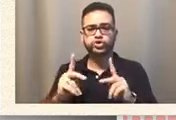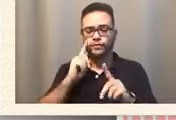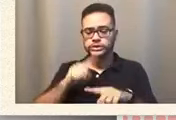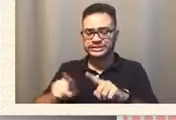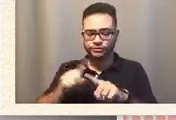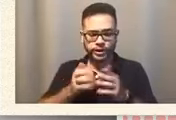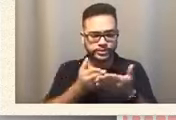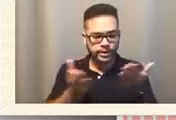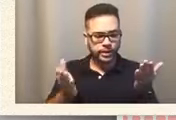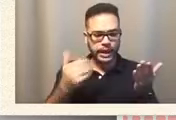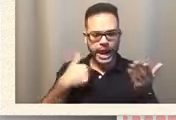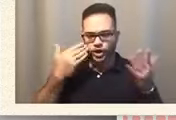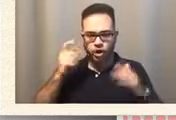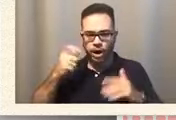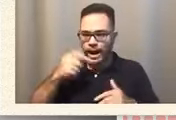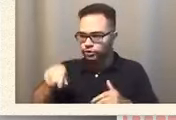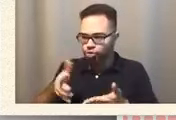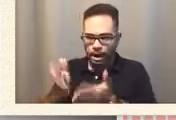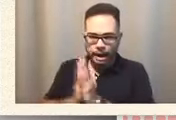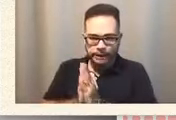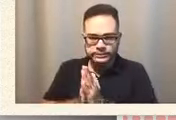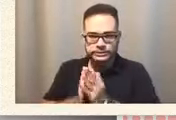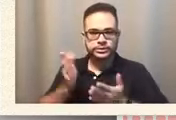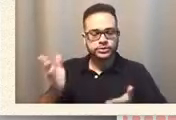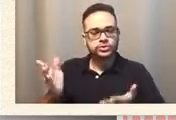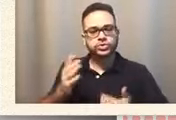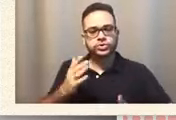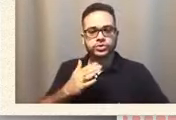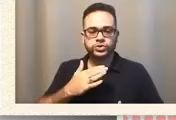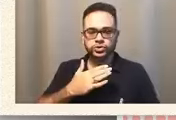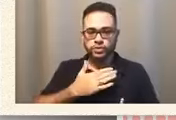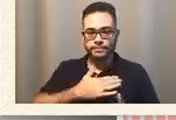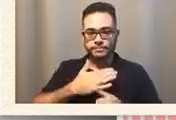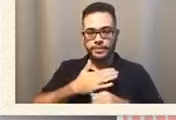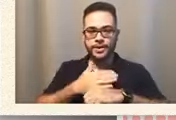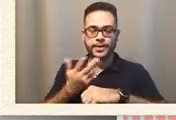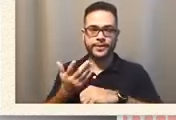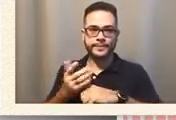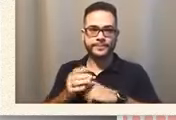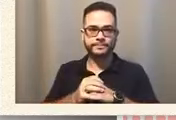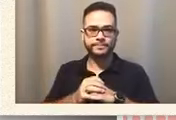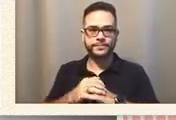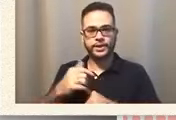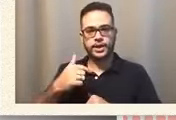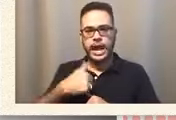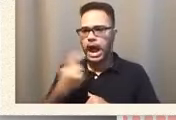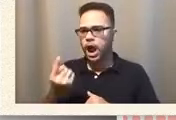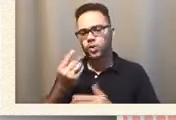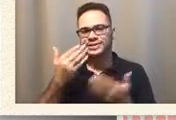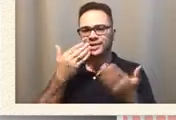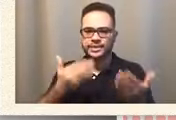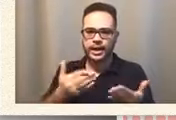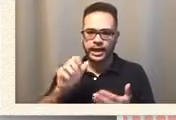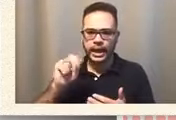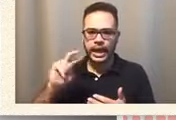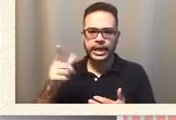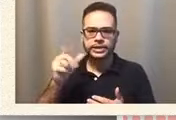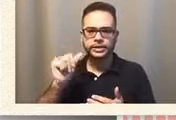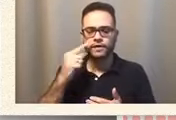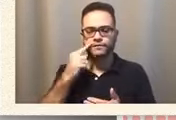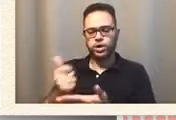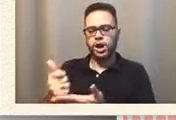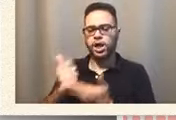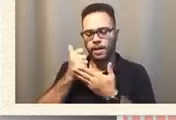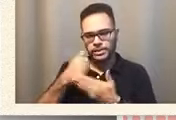on doors. So my, my advice, I'll be, I always thank her for being there for me because, you know,